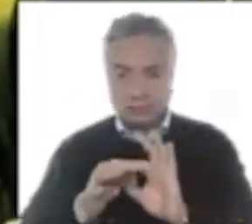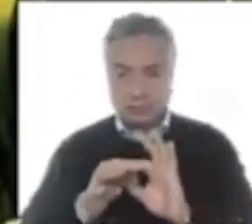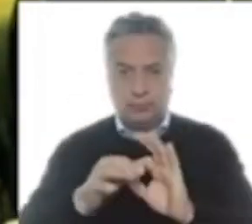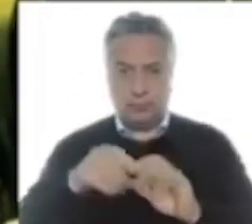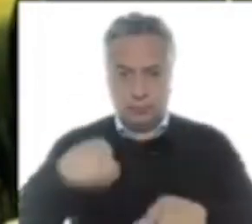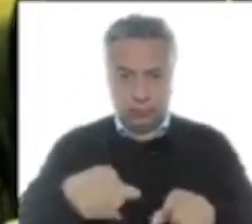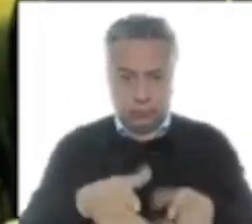be able to provide care you you